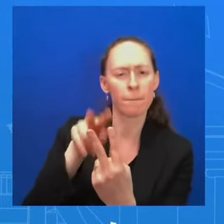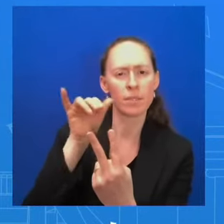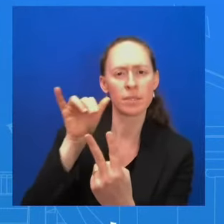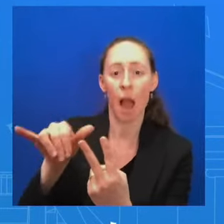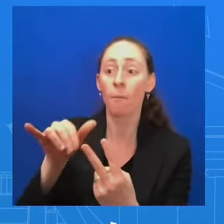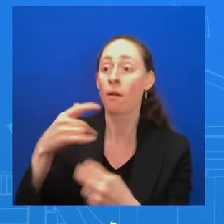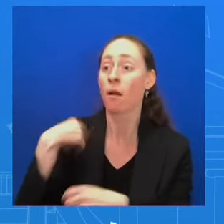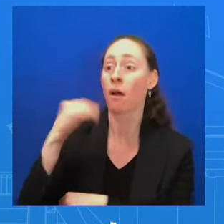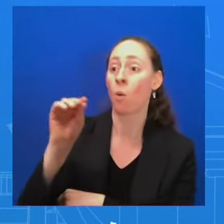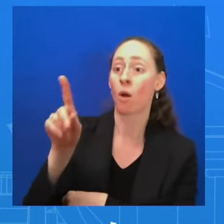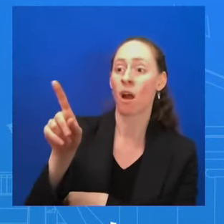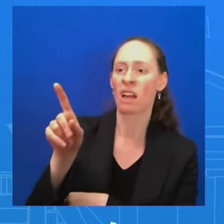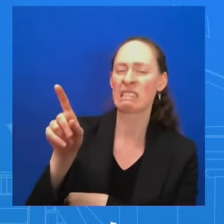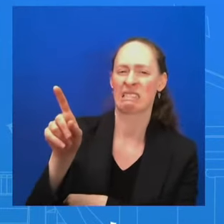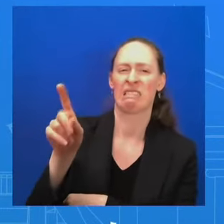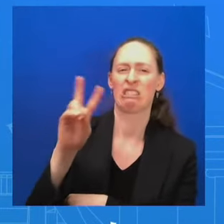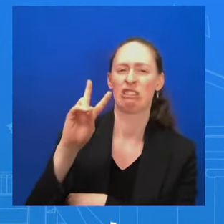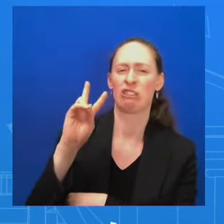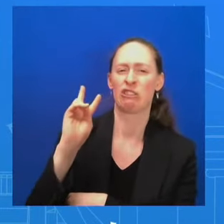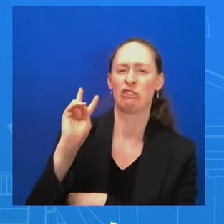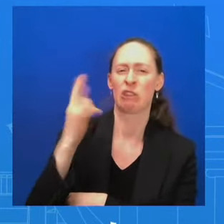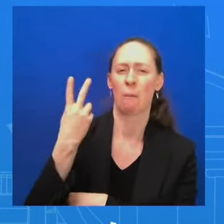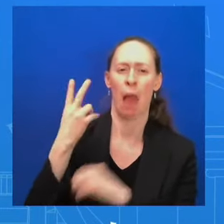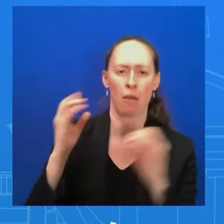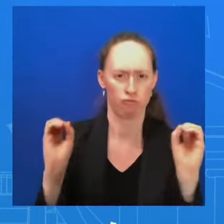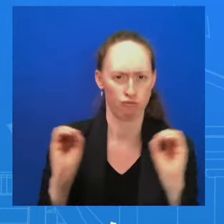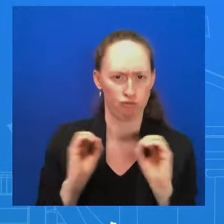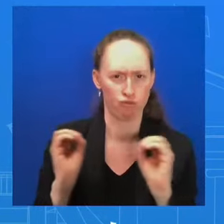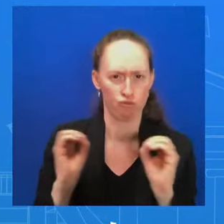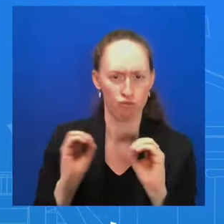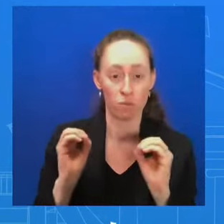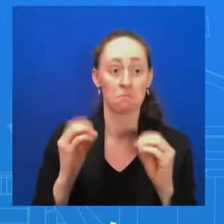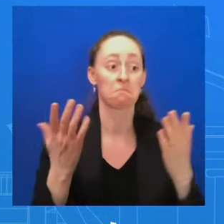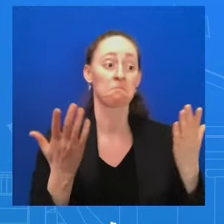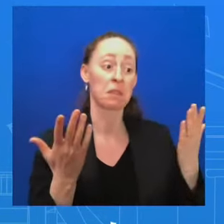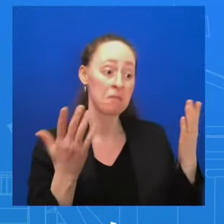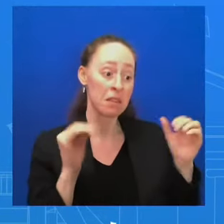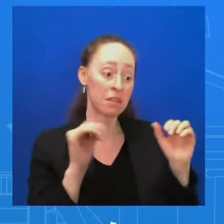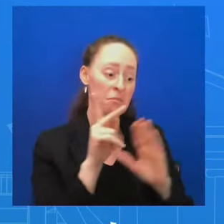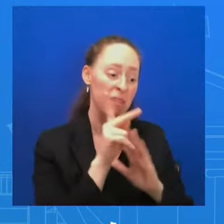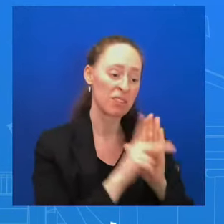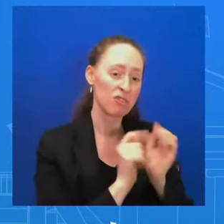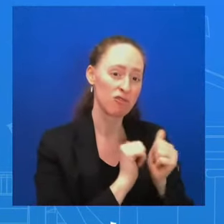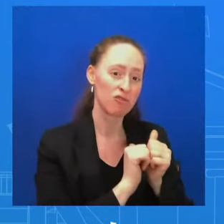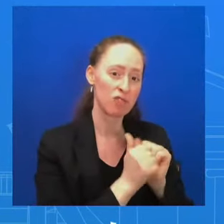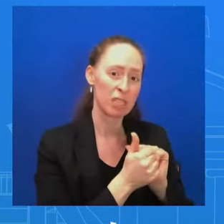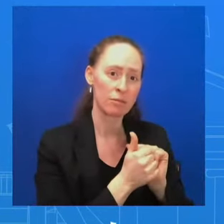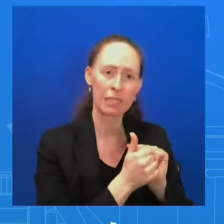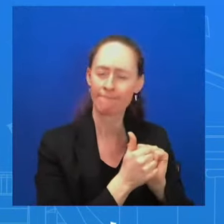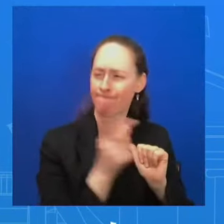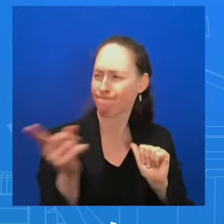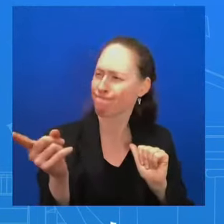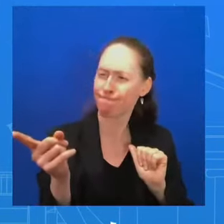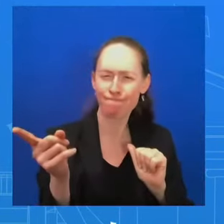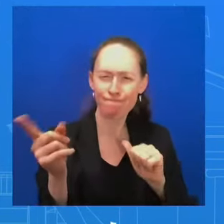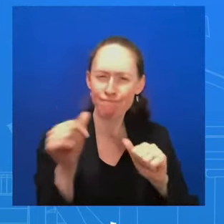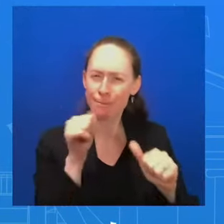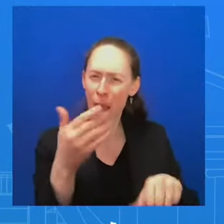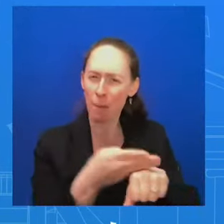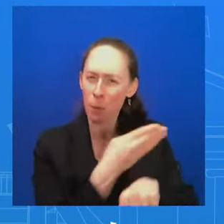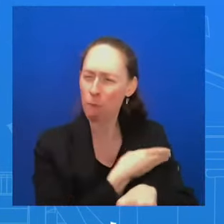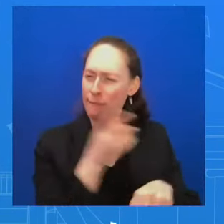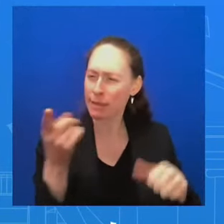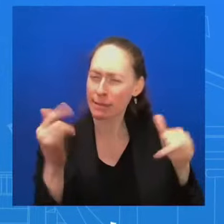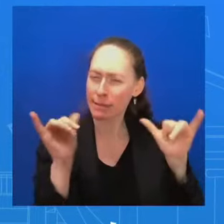But will there perhaps be some policy changes we might have to make if we don't see policy changes out of Israel? Yes. How is that